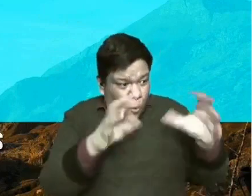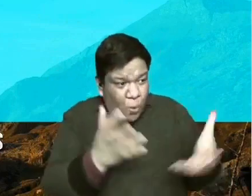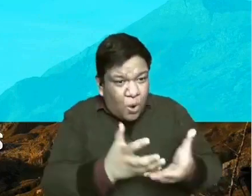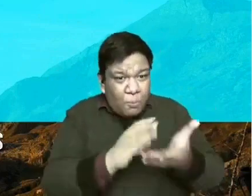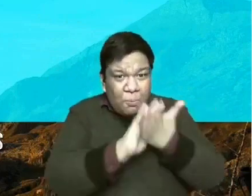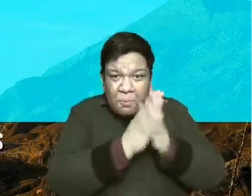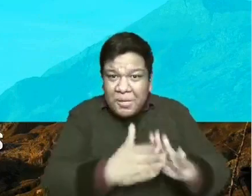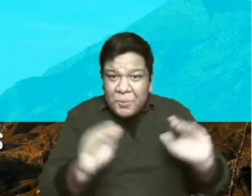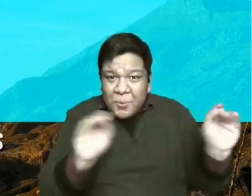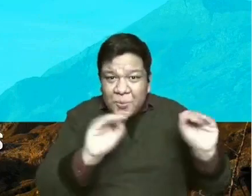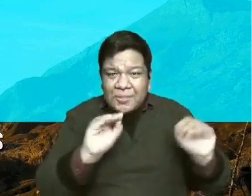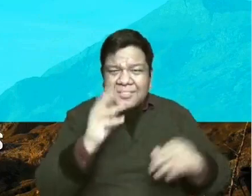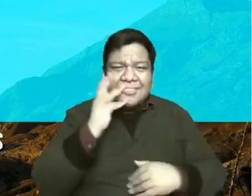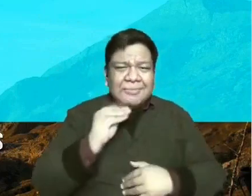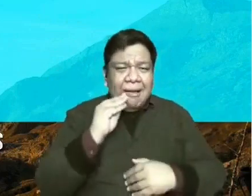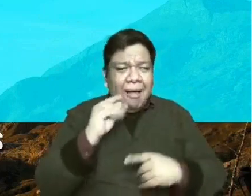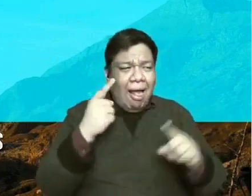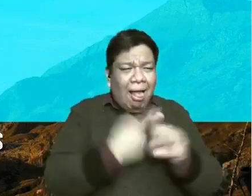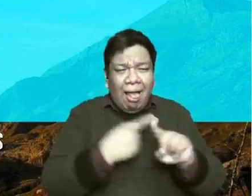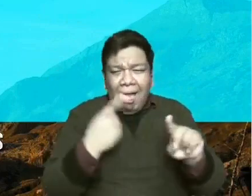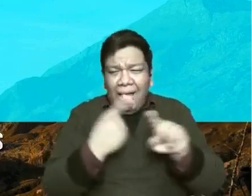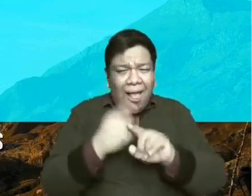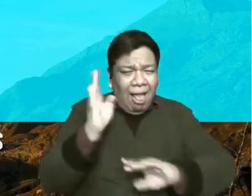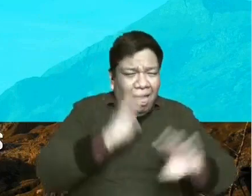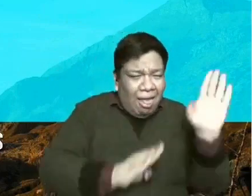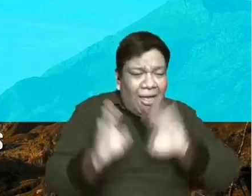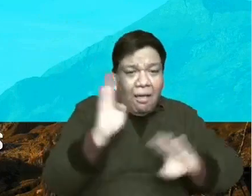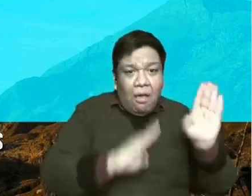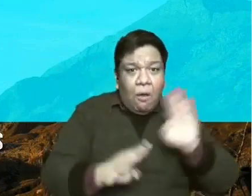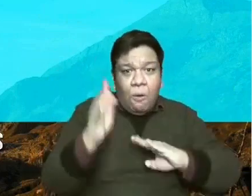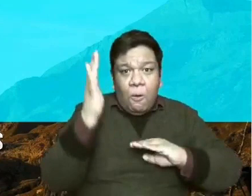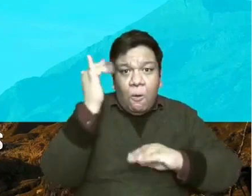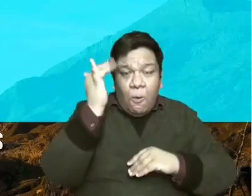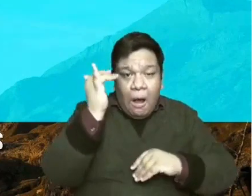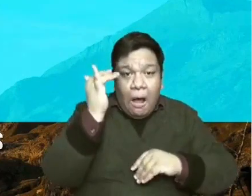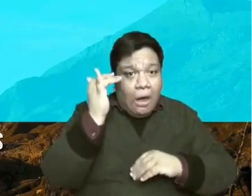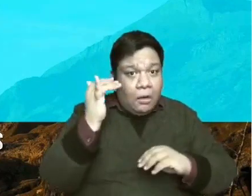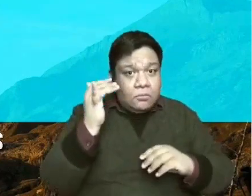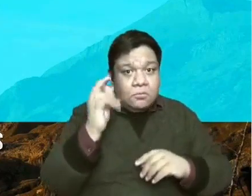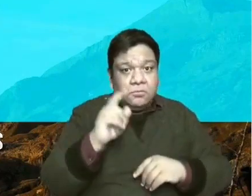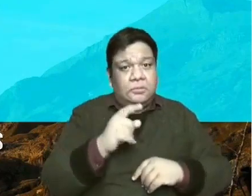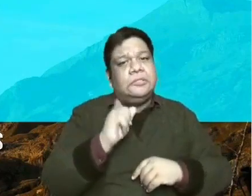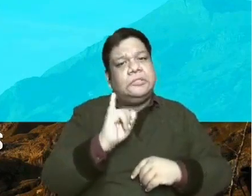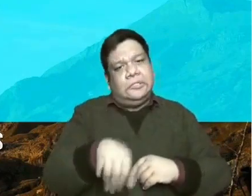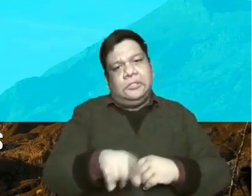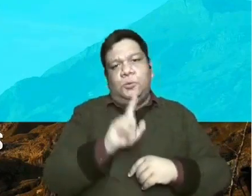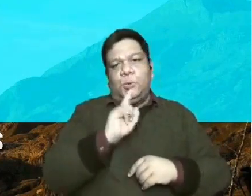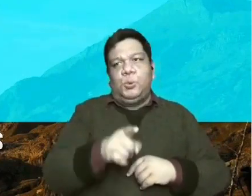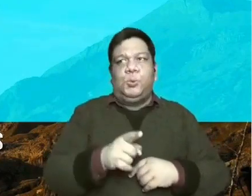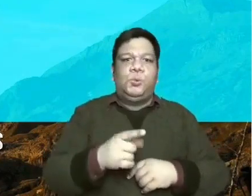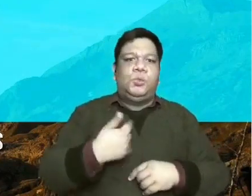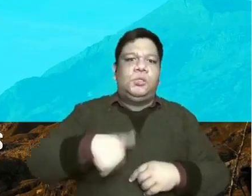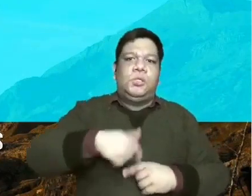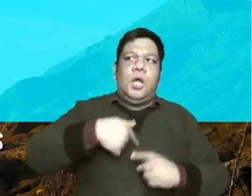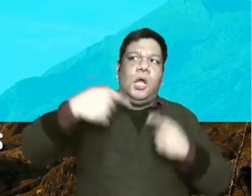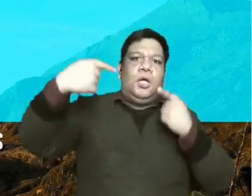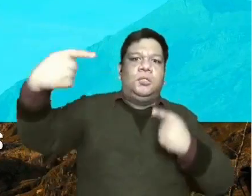continue to experience major conflict going on can be summarized simply in this reality.